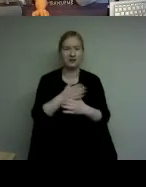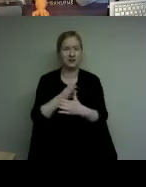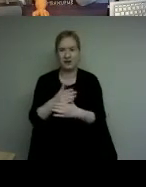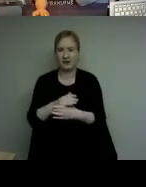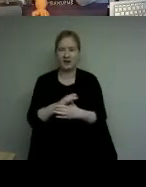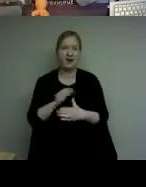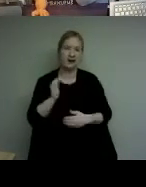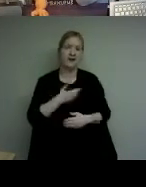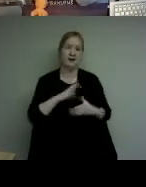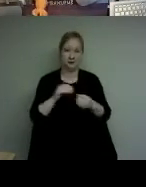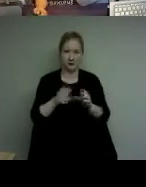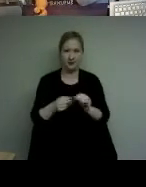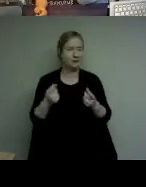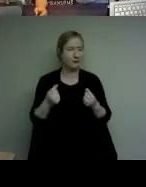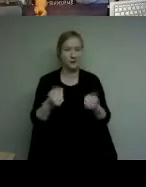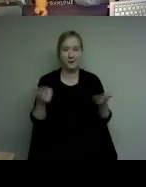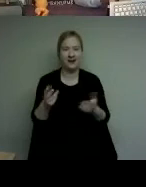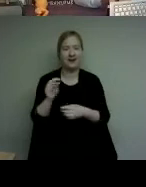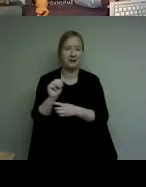at manitoba construction sector council